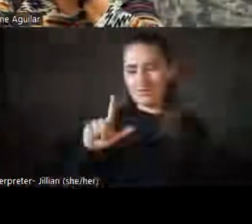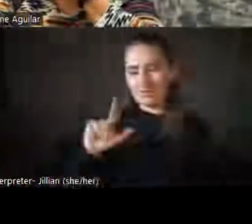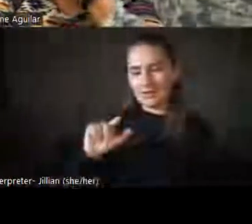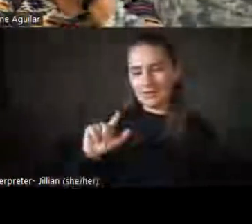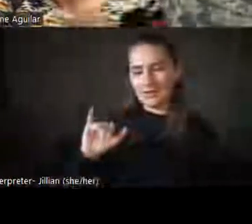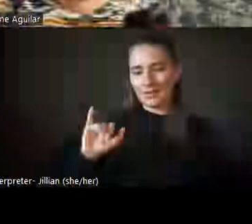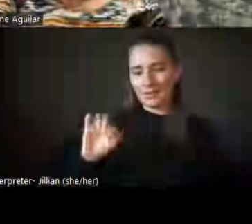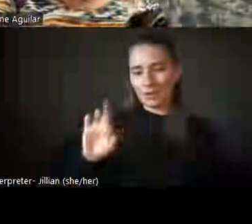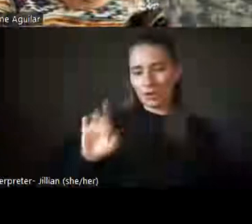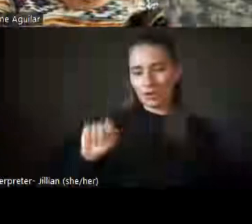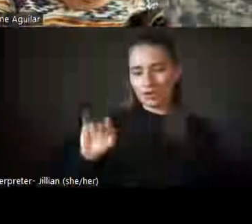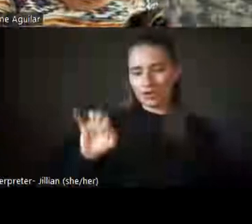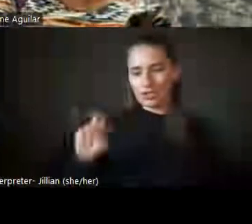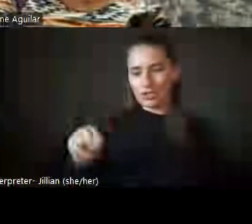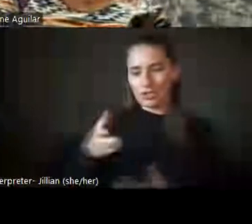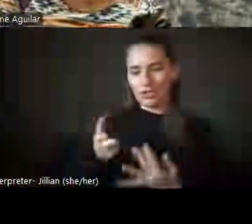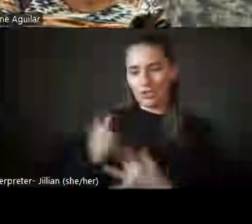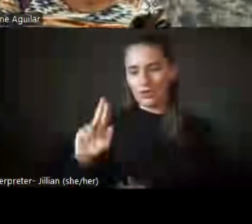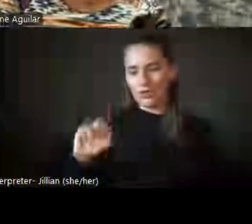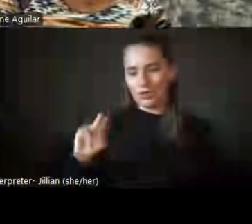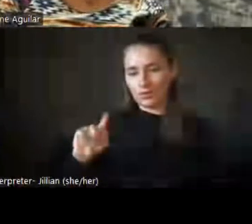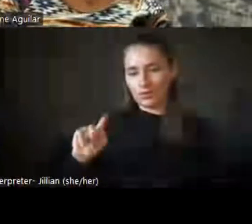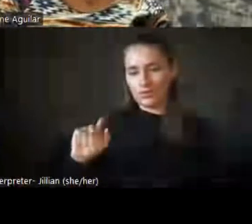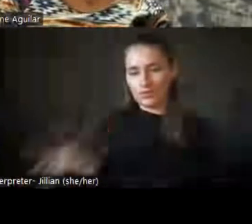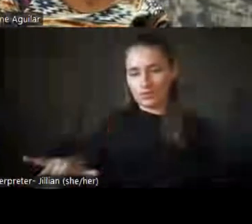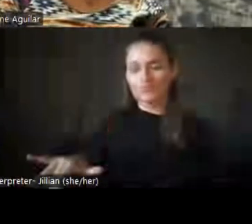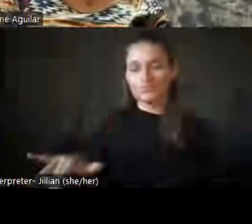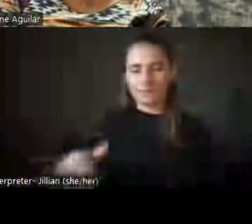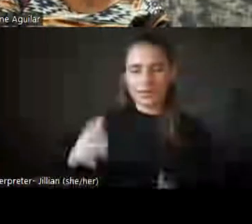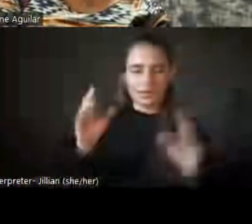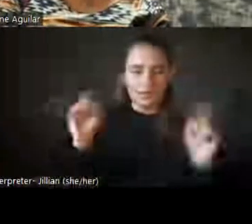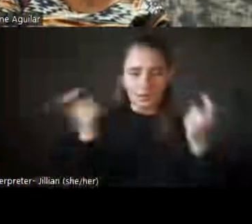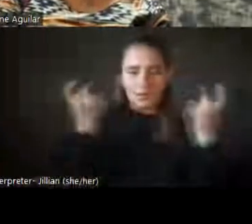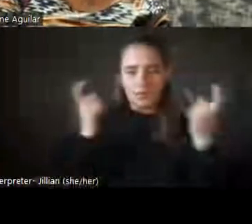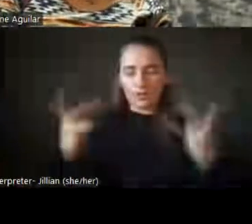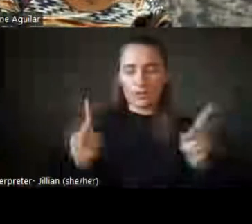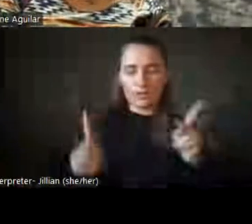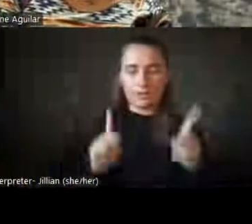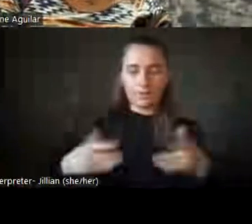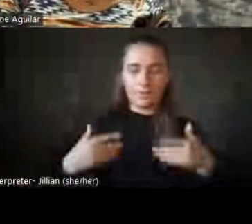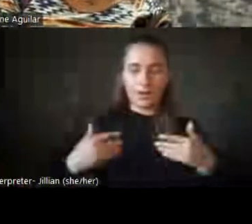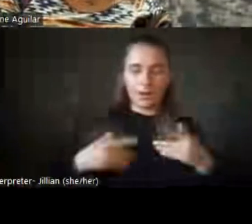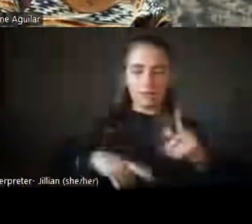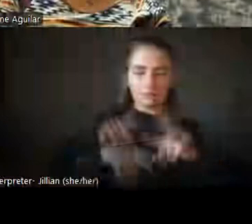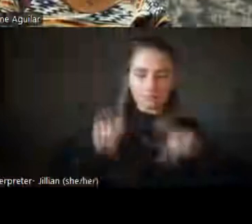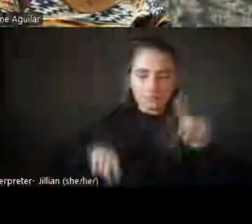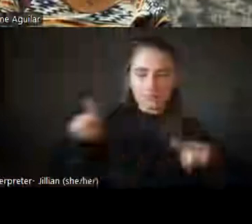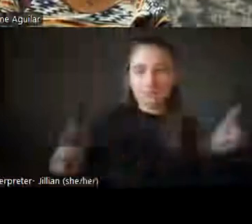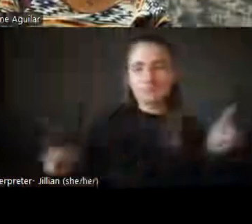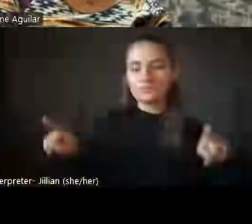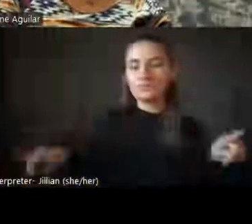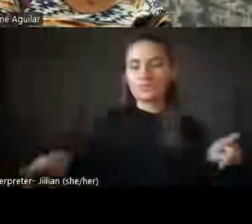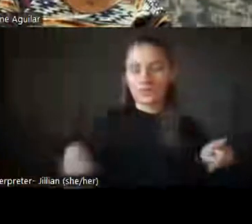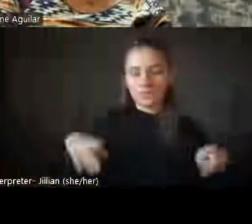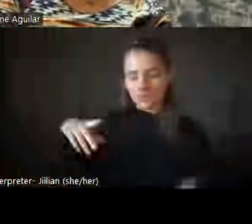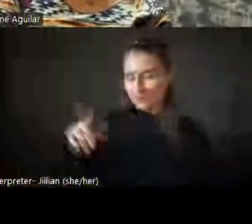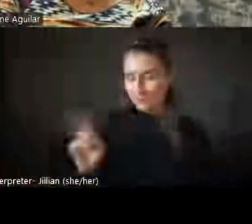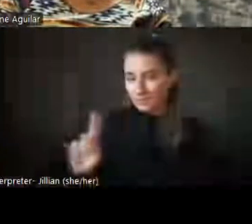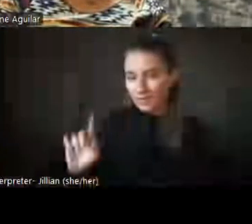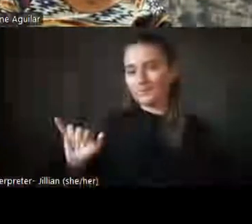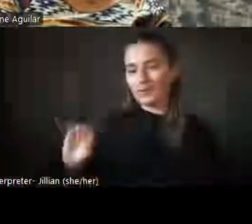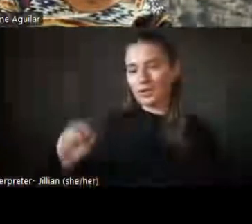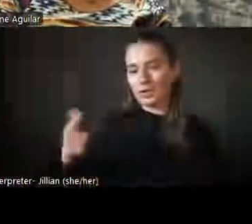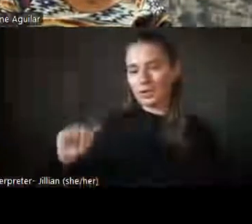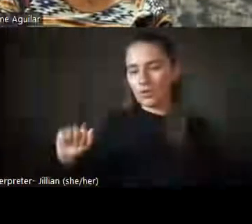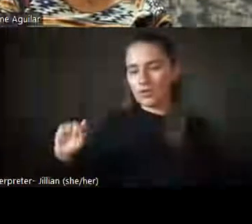in which we will celebrate people of color and their allies thriving with disabilities at the Urban Sanctuary Yoga Studio on Five Points. You know, this is an